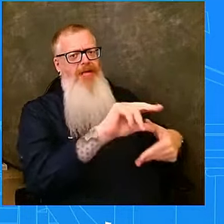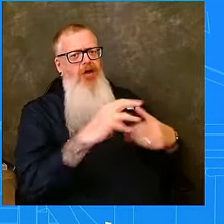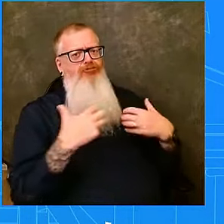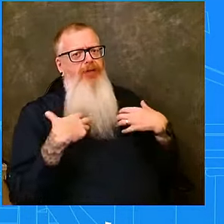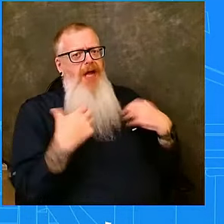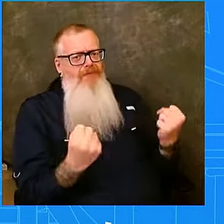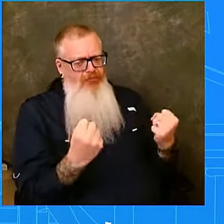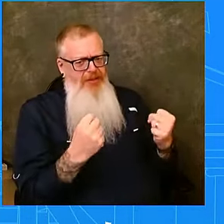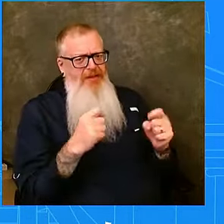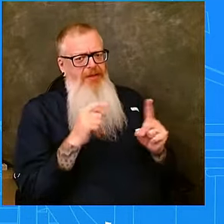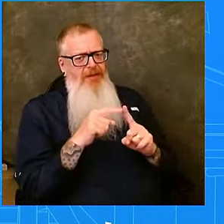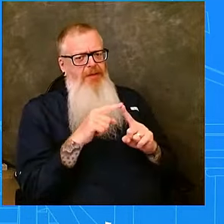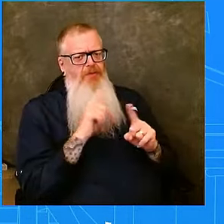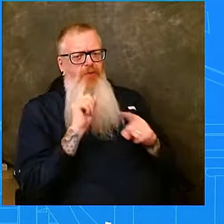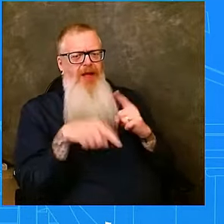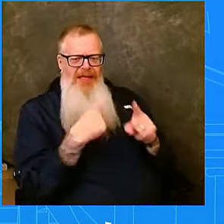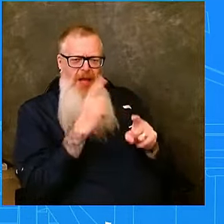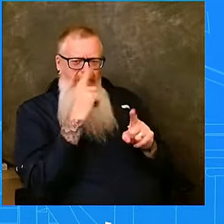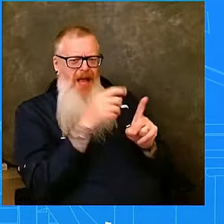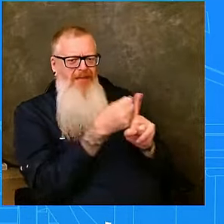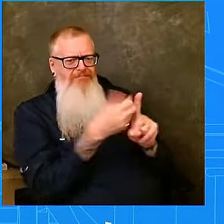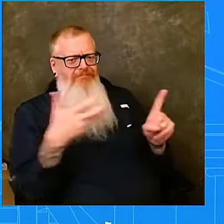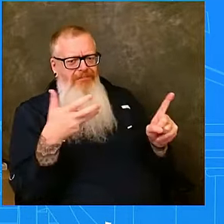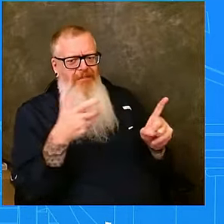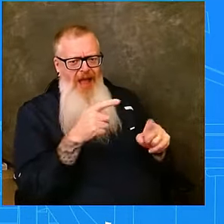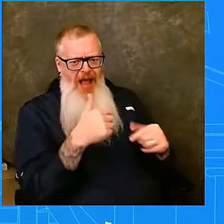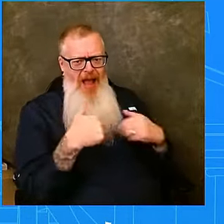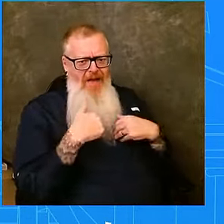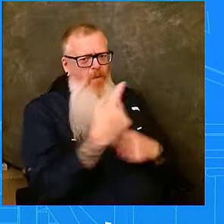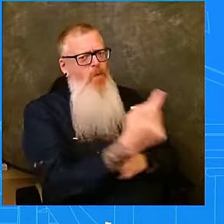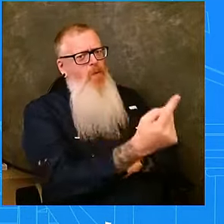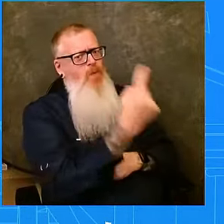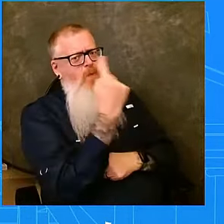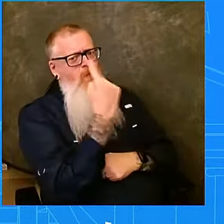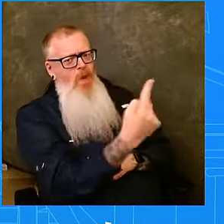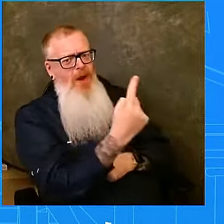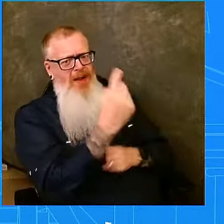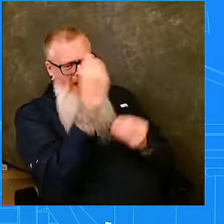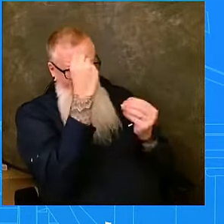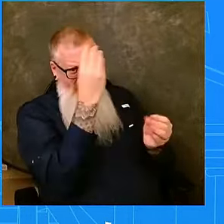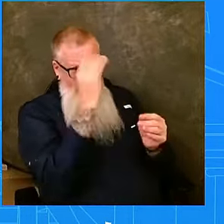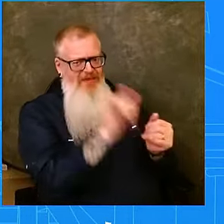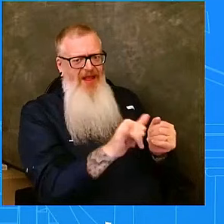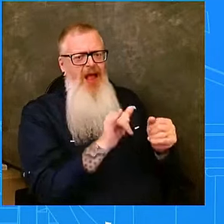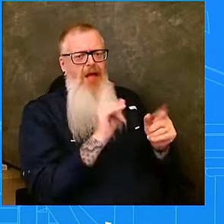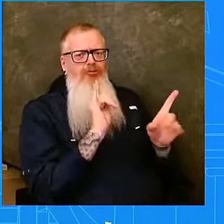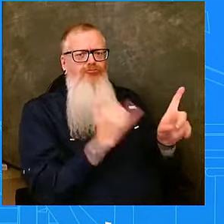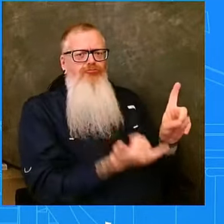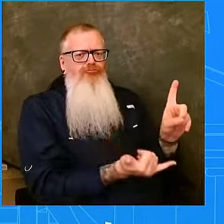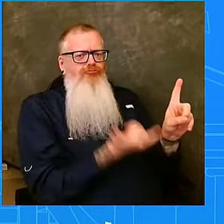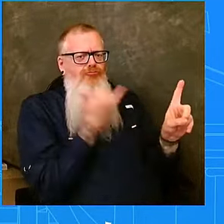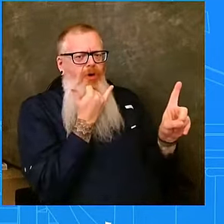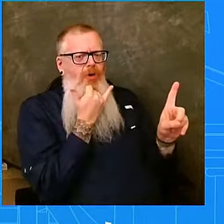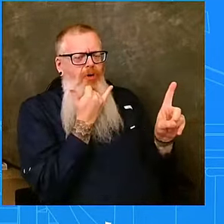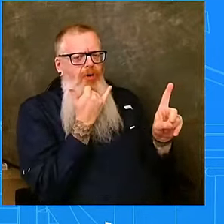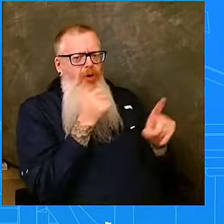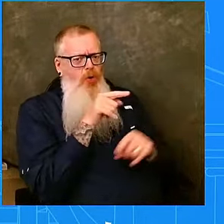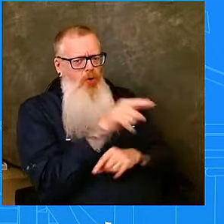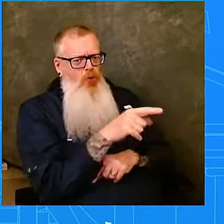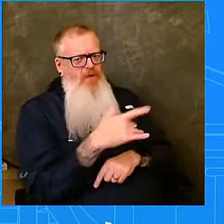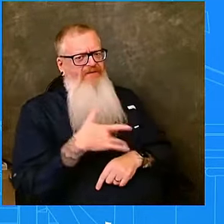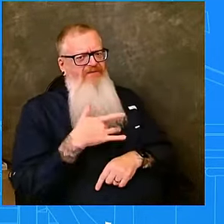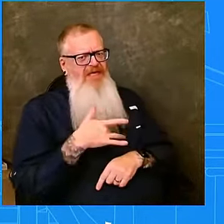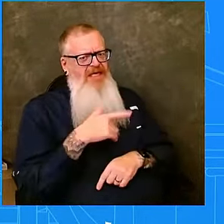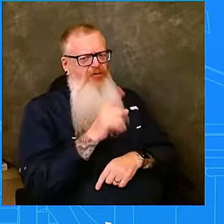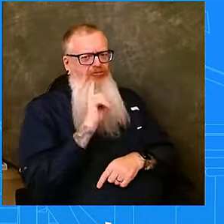about whether there's one piece of incorrect information that you think, in your view, has been most damaging that you think would be most